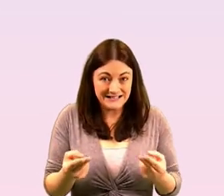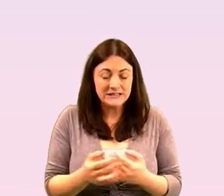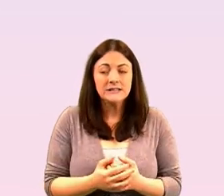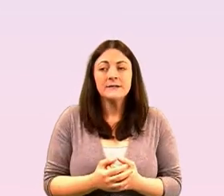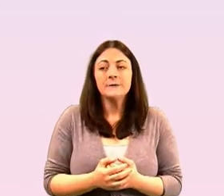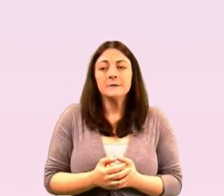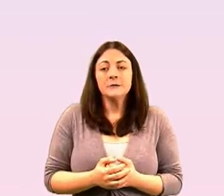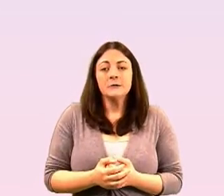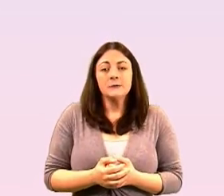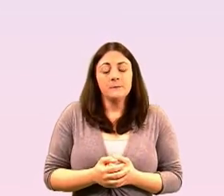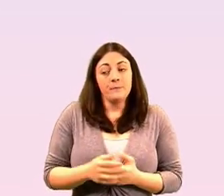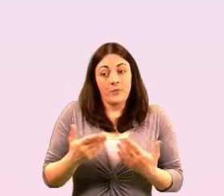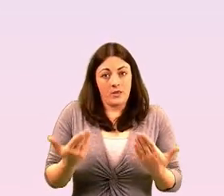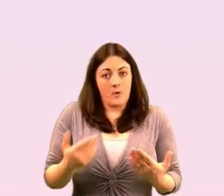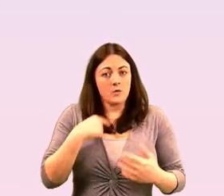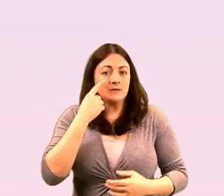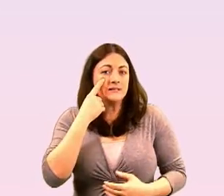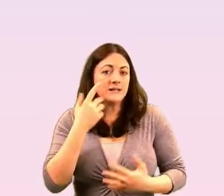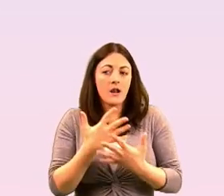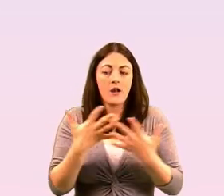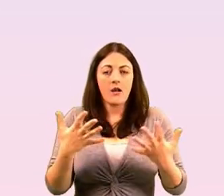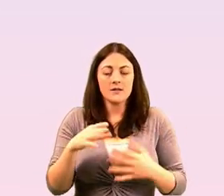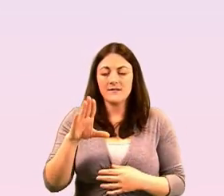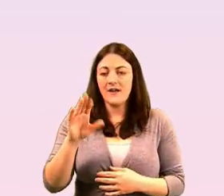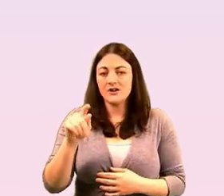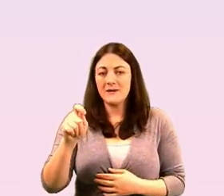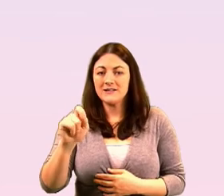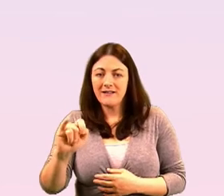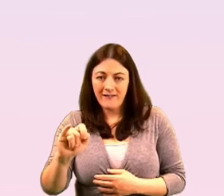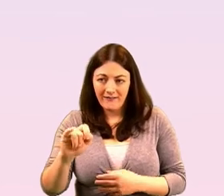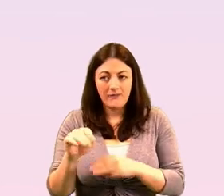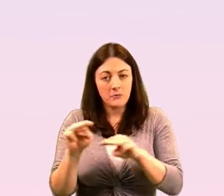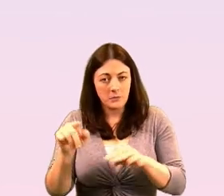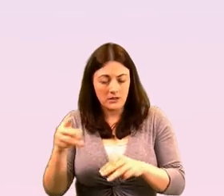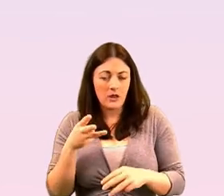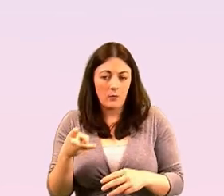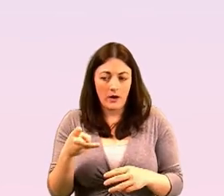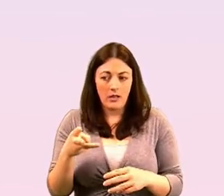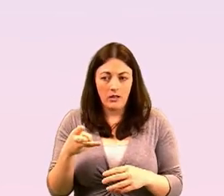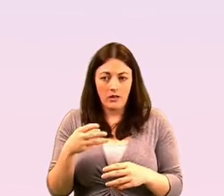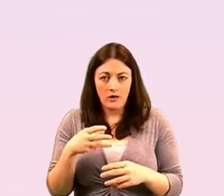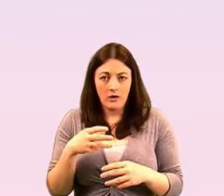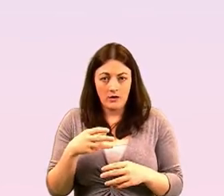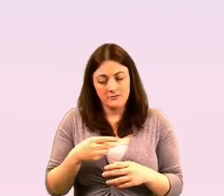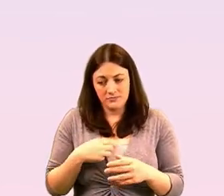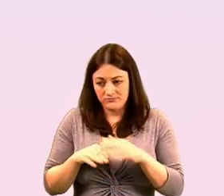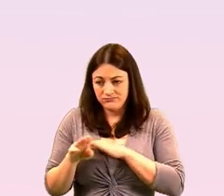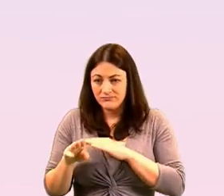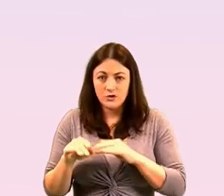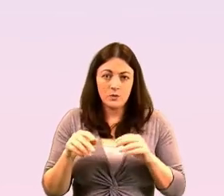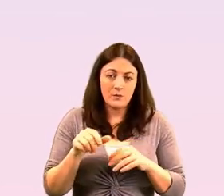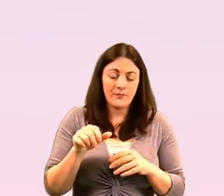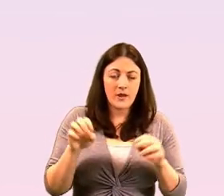that what we see is that older lgbti people are more likely to present in in an acute care setting